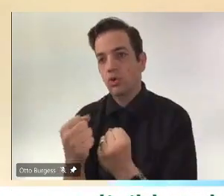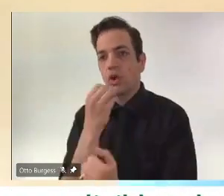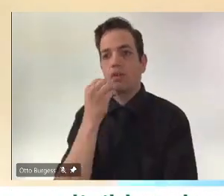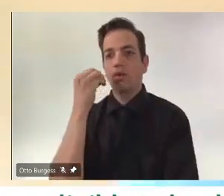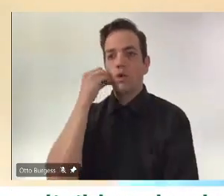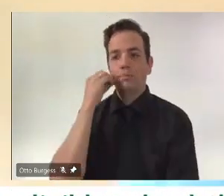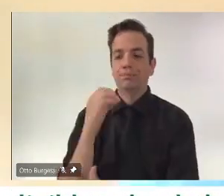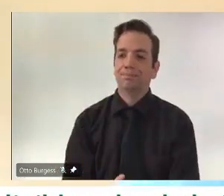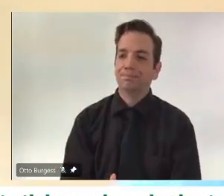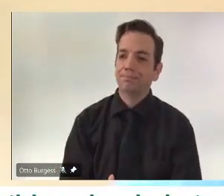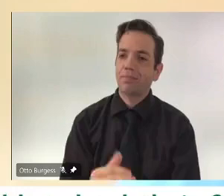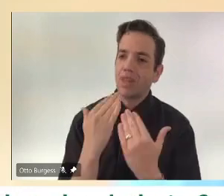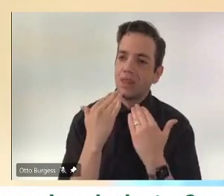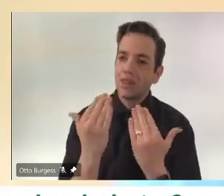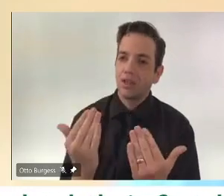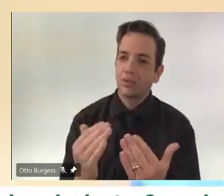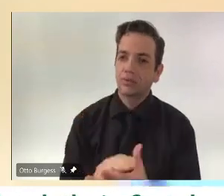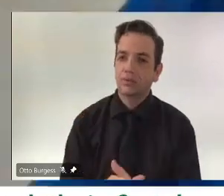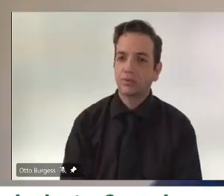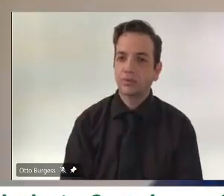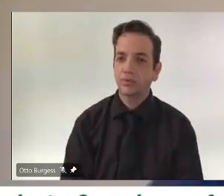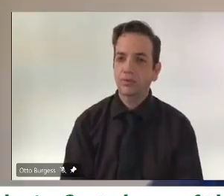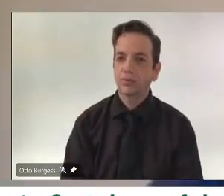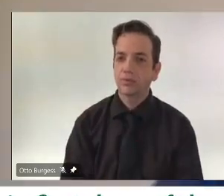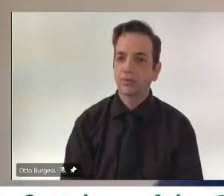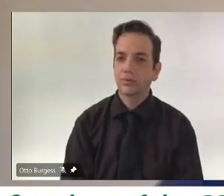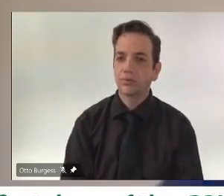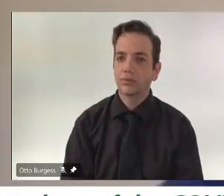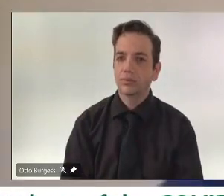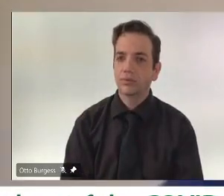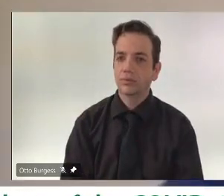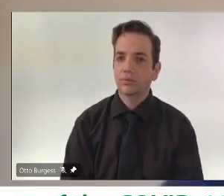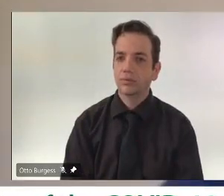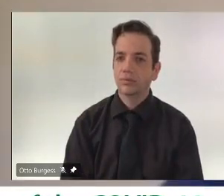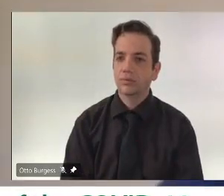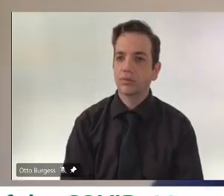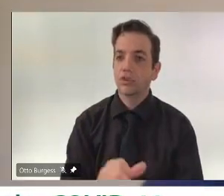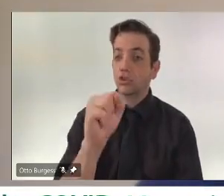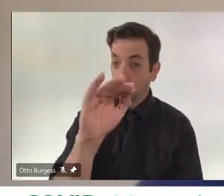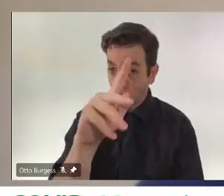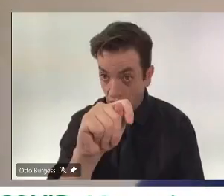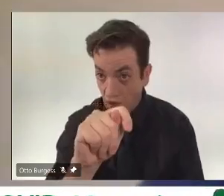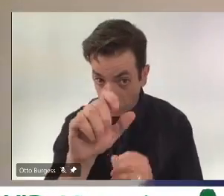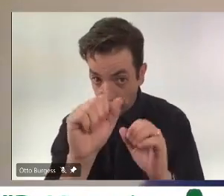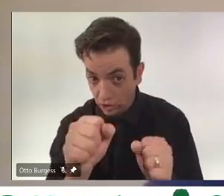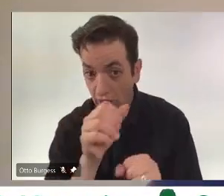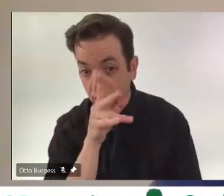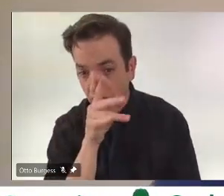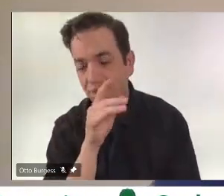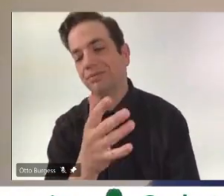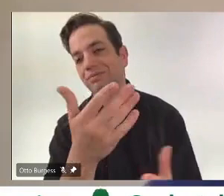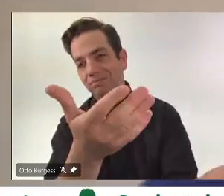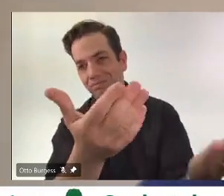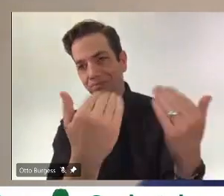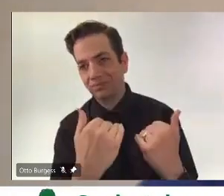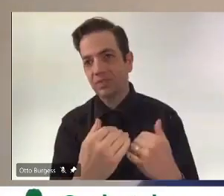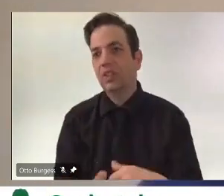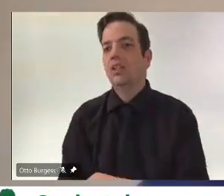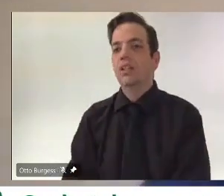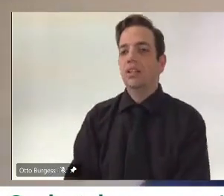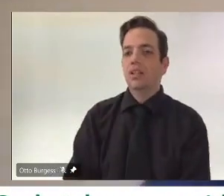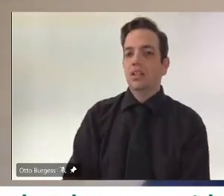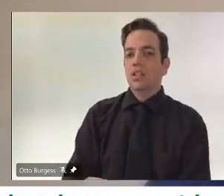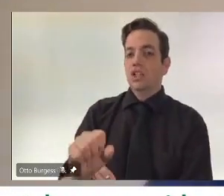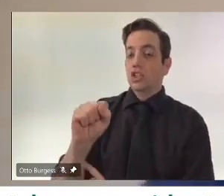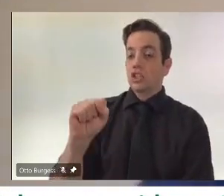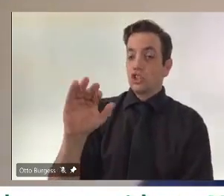Scott, were you able to get your mic unmuted? Yes, I am. So, Alison, just with respect to your question regarding pharmacies and